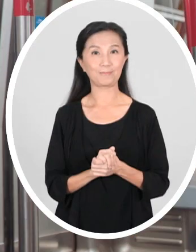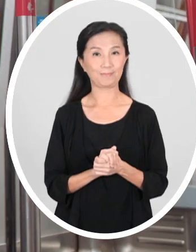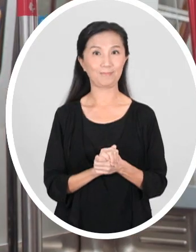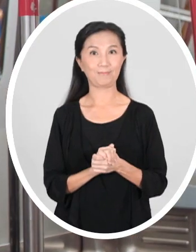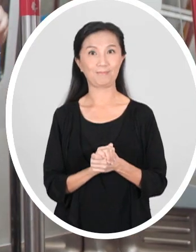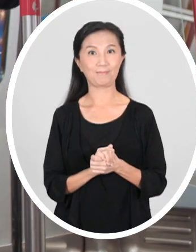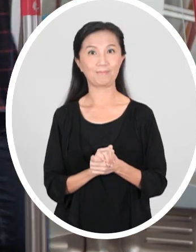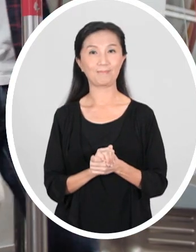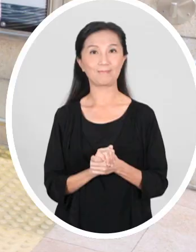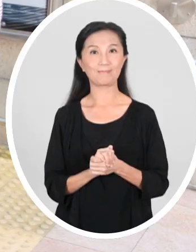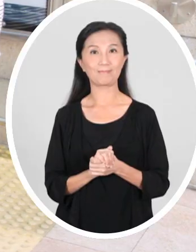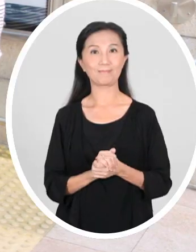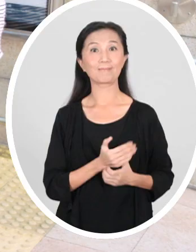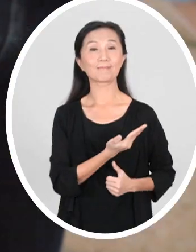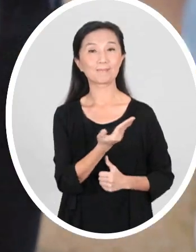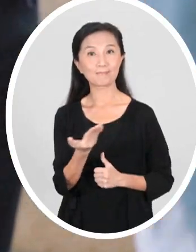barrier-free facilities,